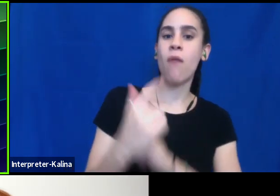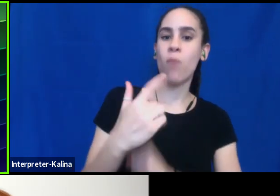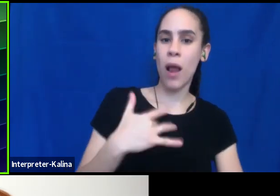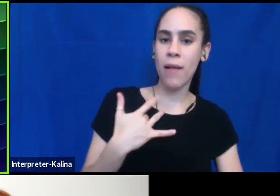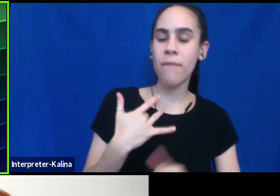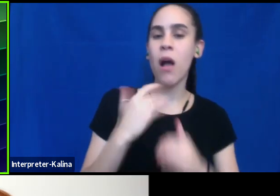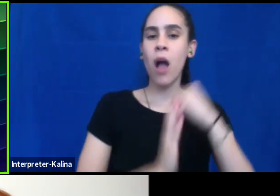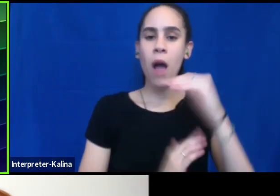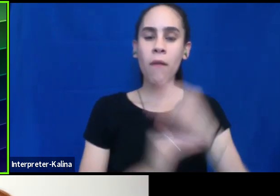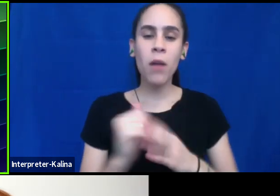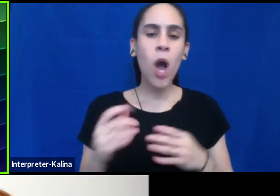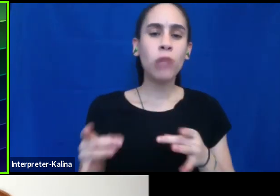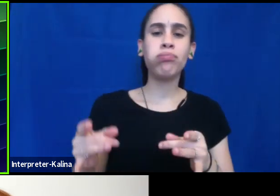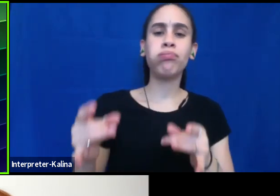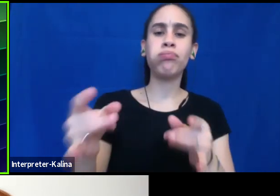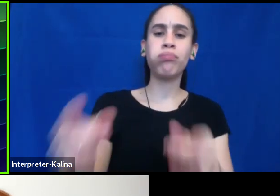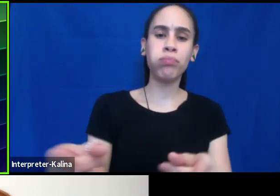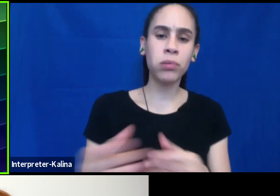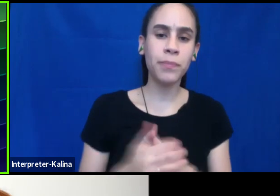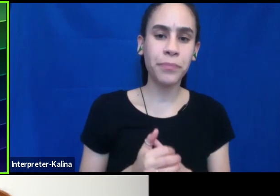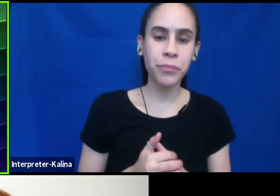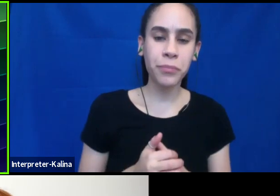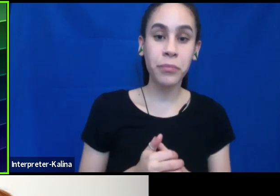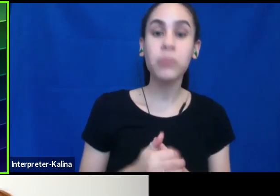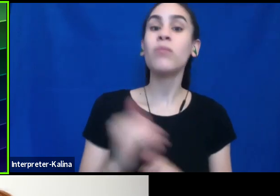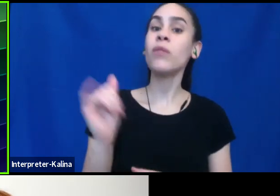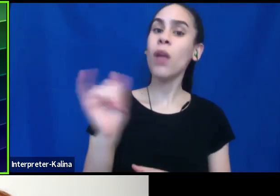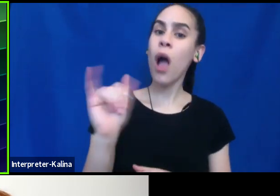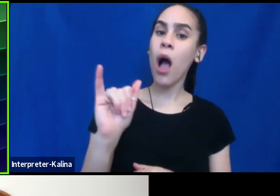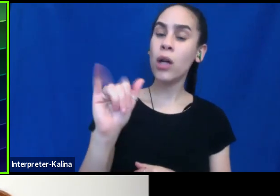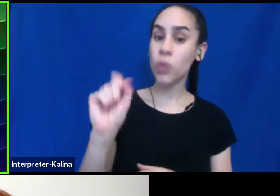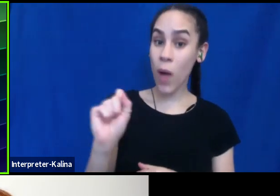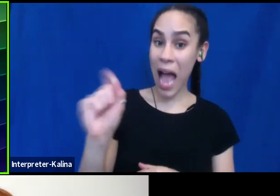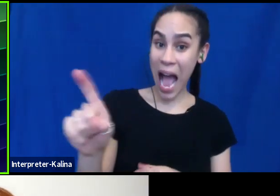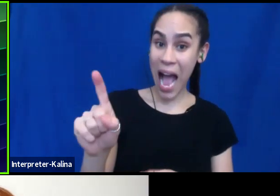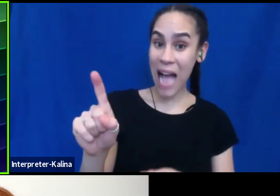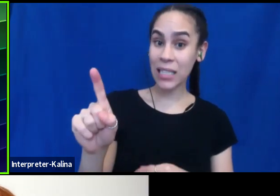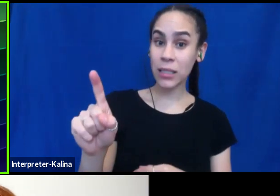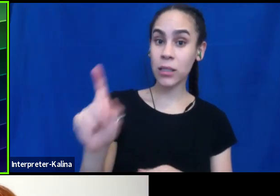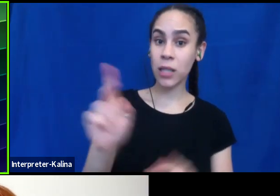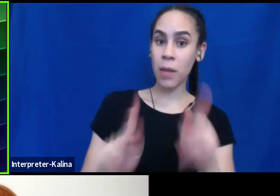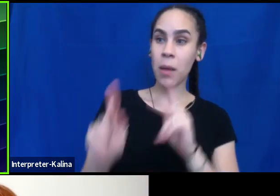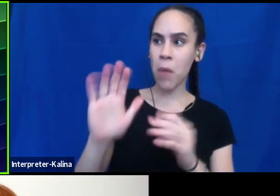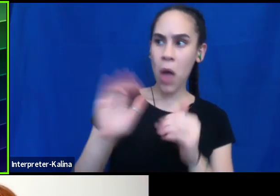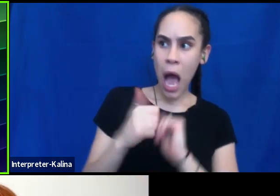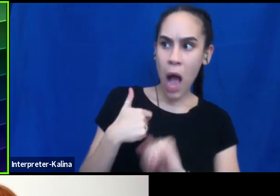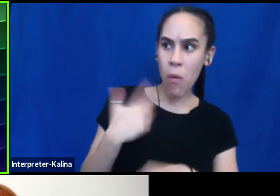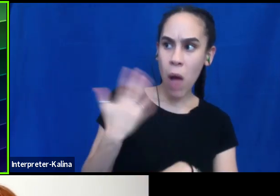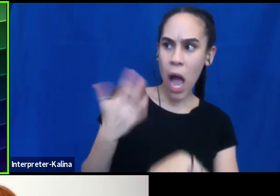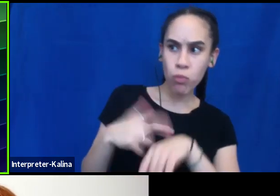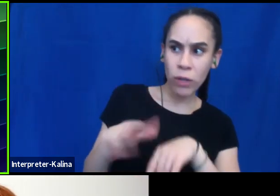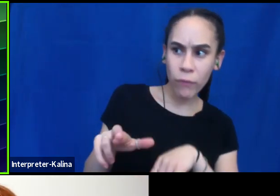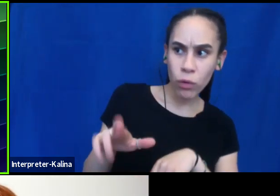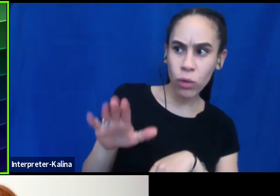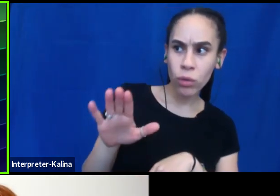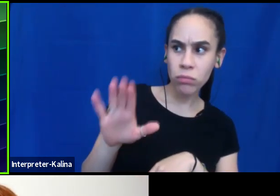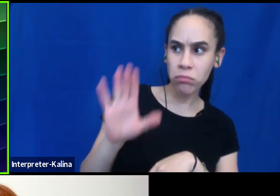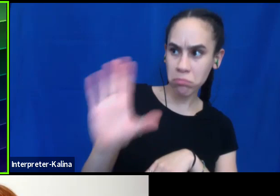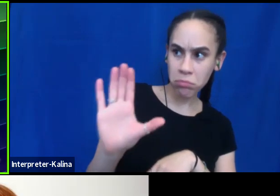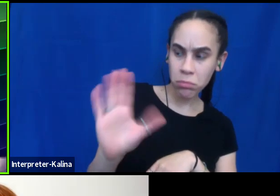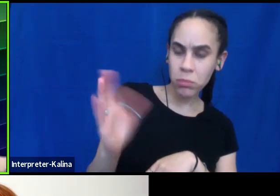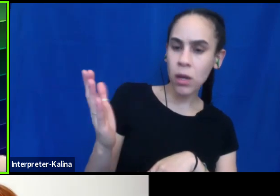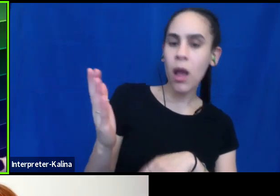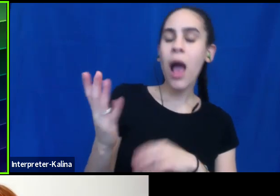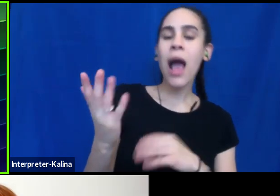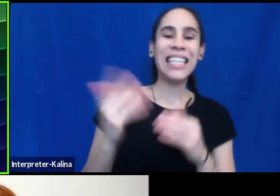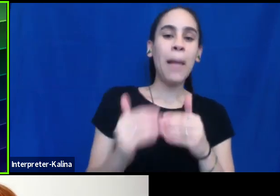their pronouns. Um, and also asking people, how can we refer to you? Um, that again, this goes beyond